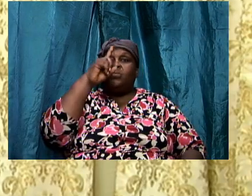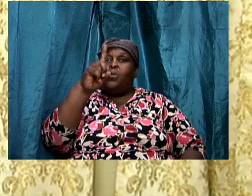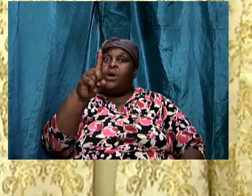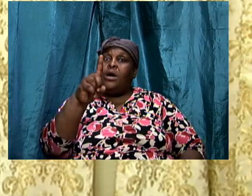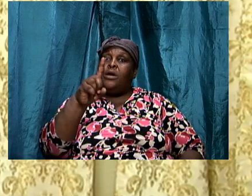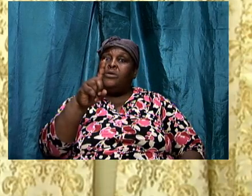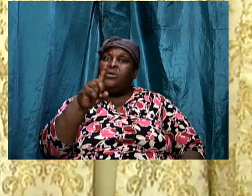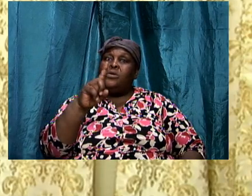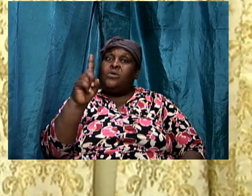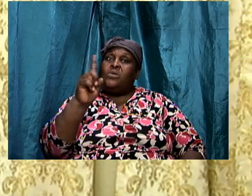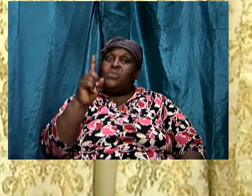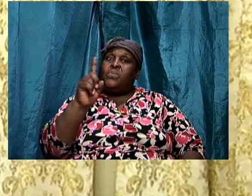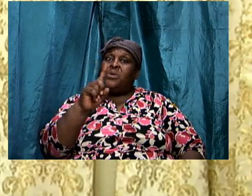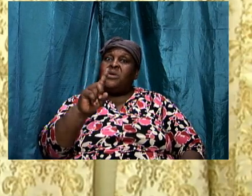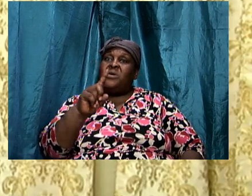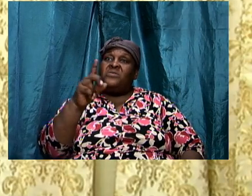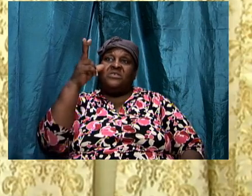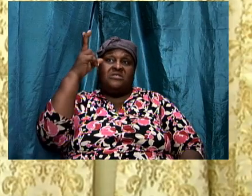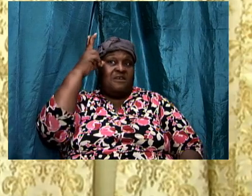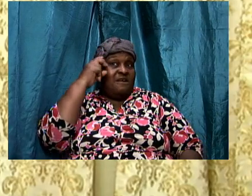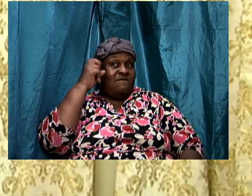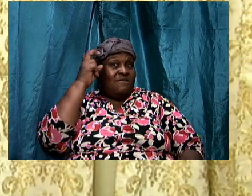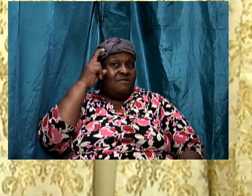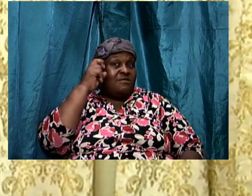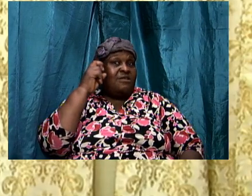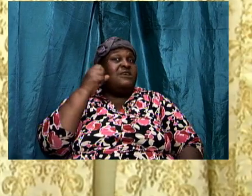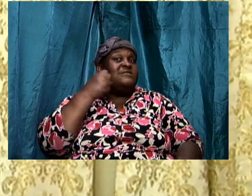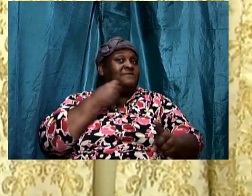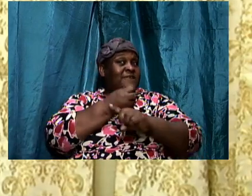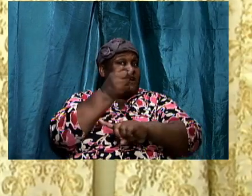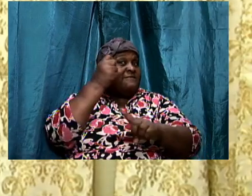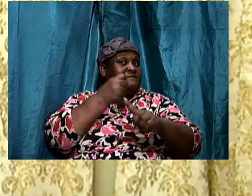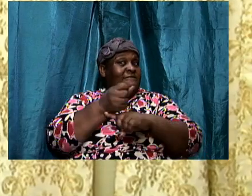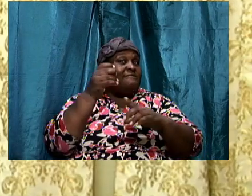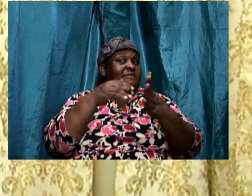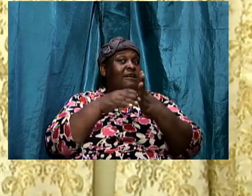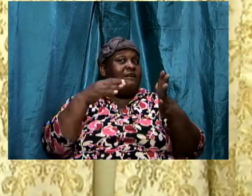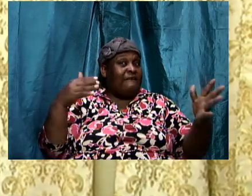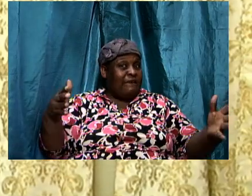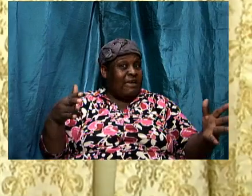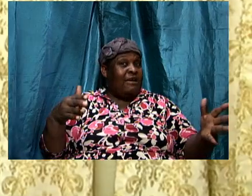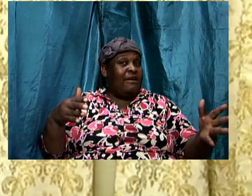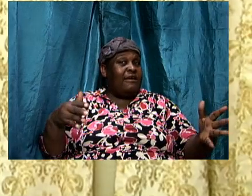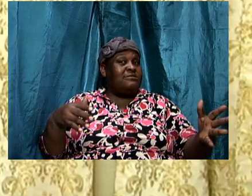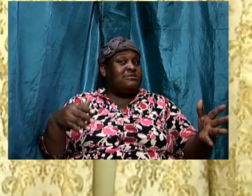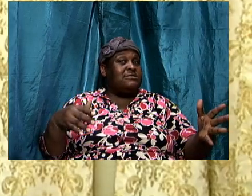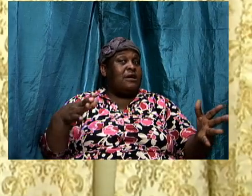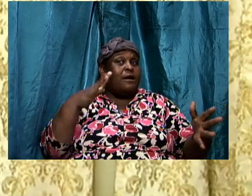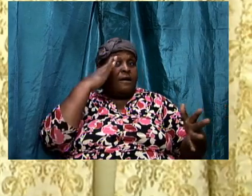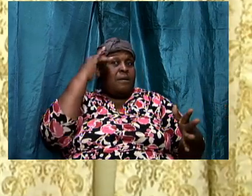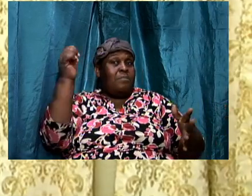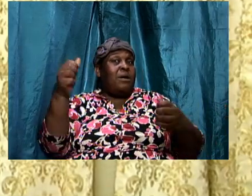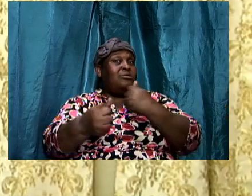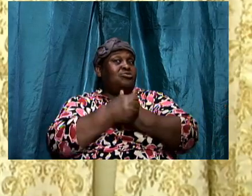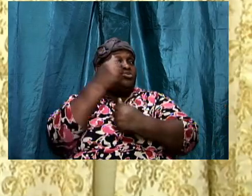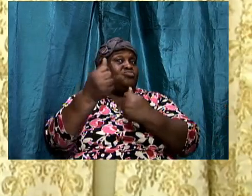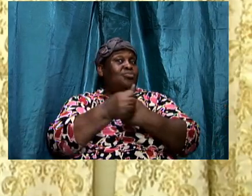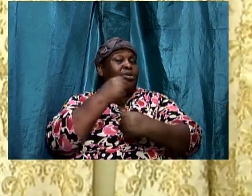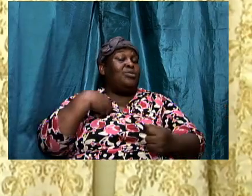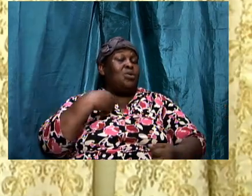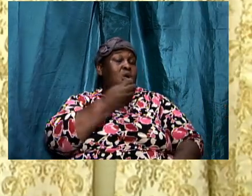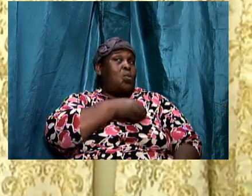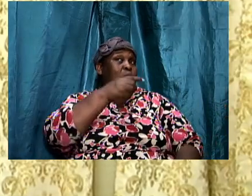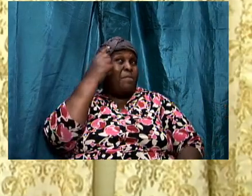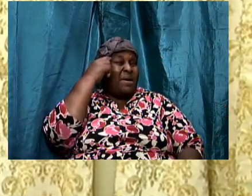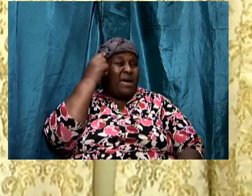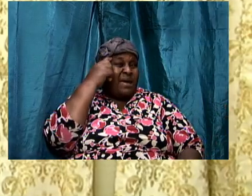is fighting against us firstly by corrupting our minds the question is